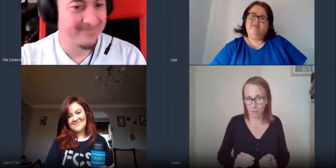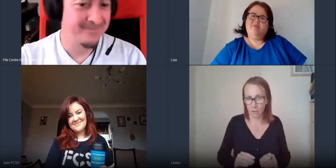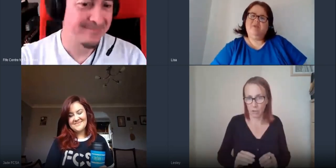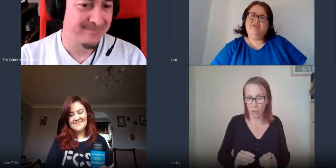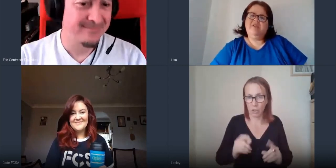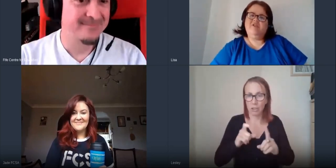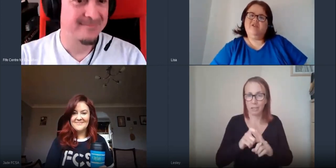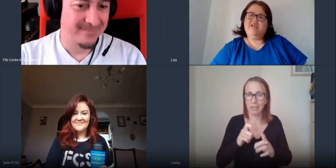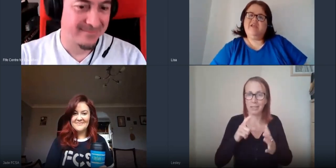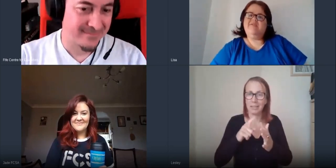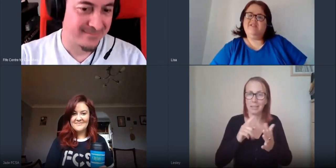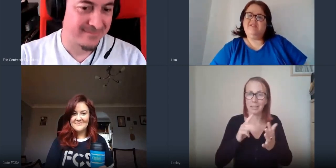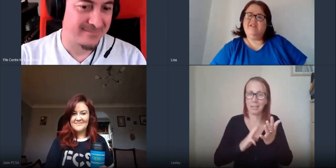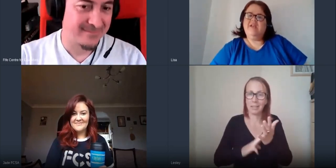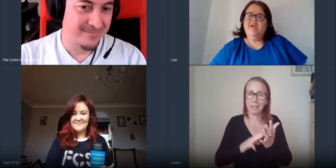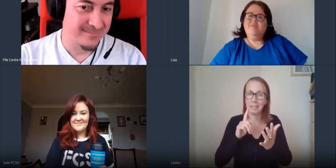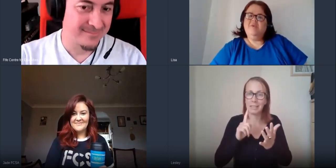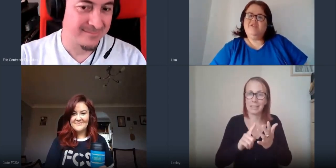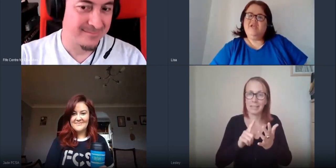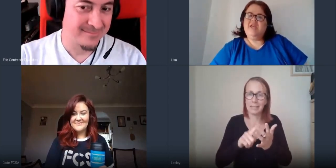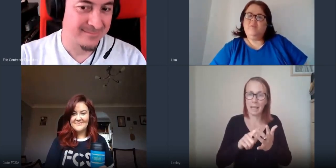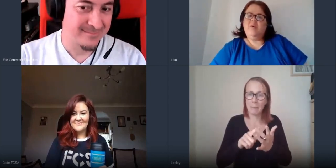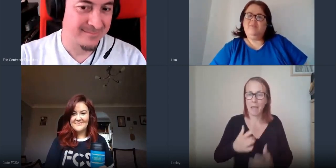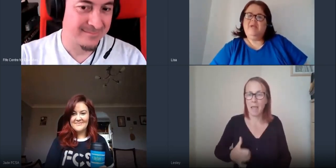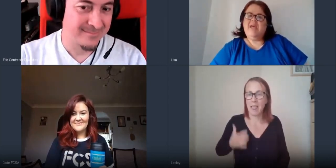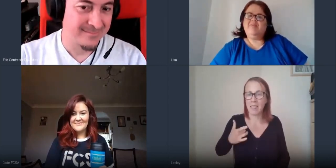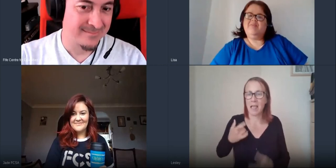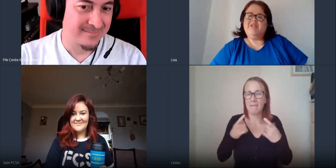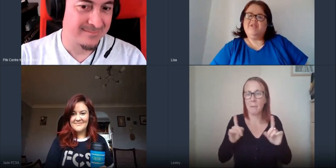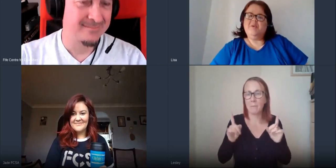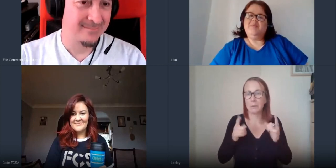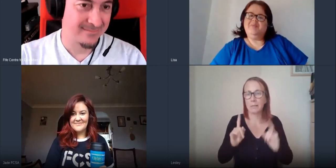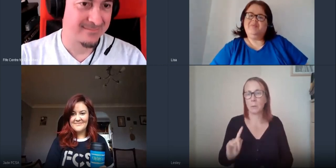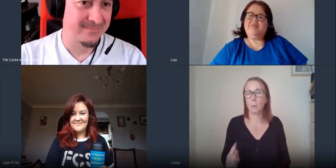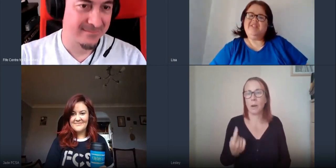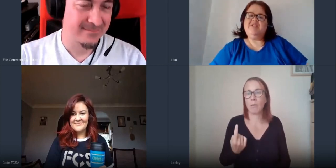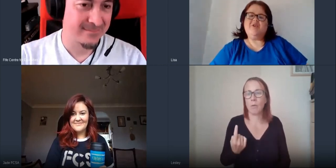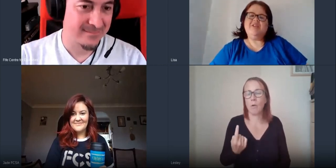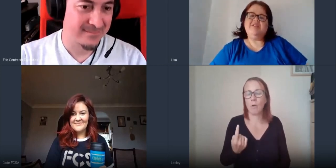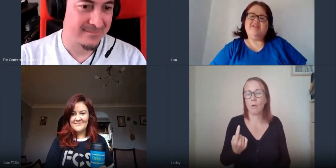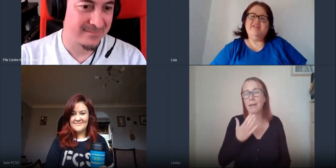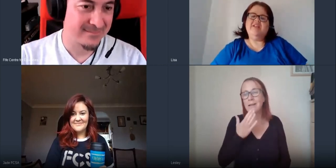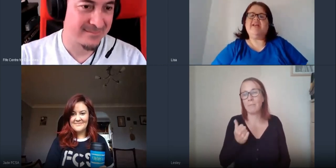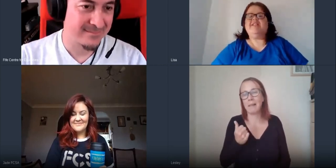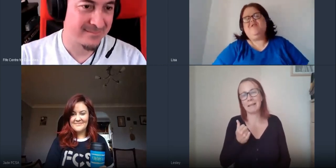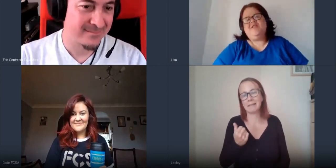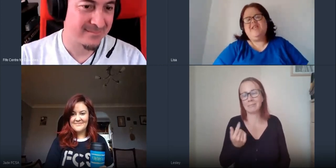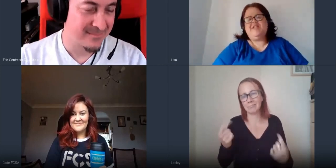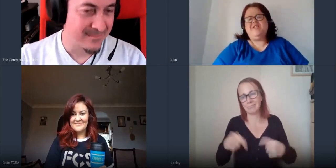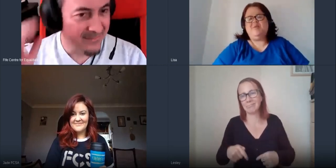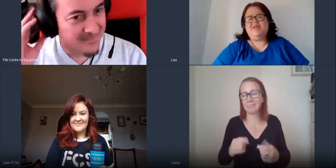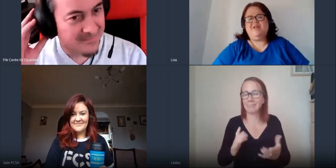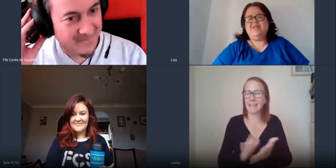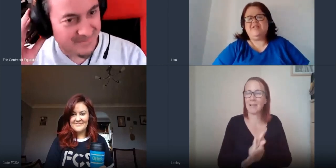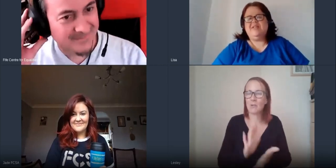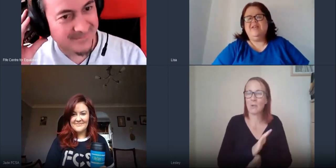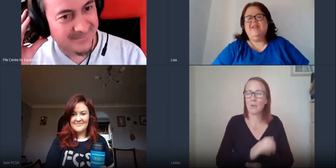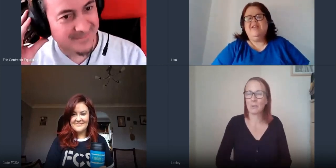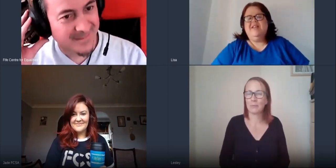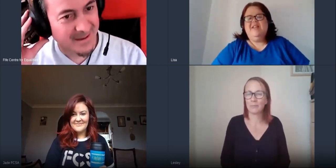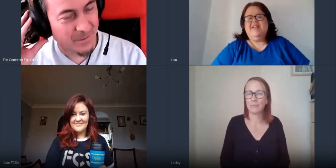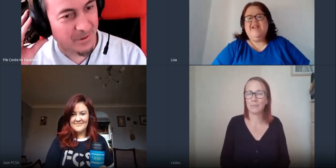with dinner live music at 1pm so please enjoy the last few sessions with us